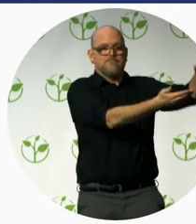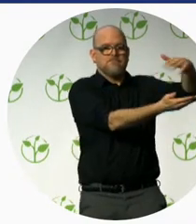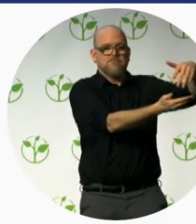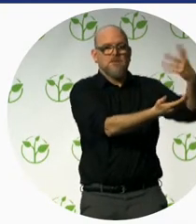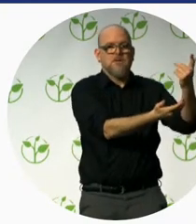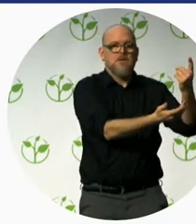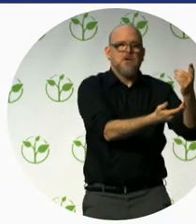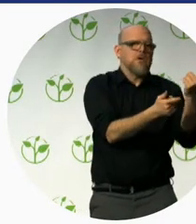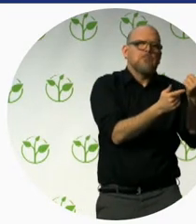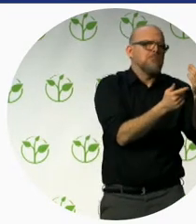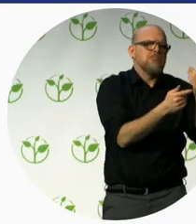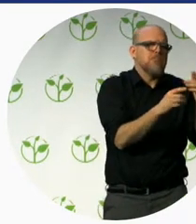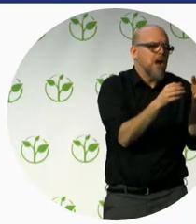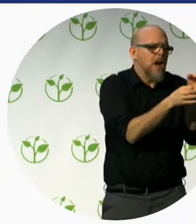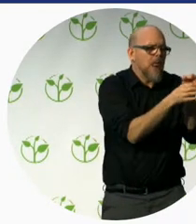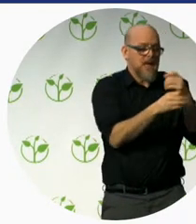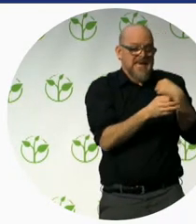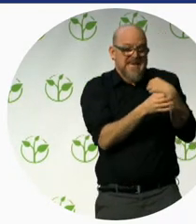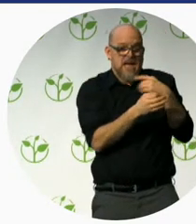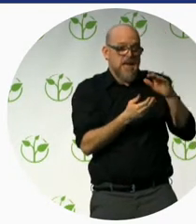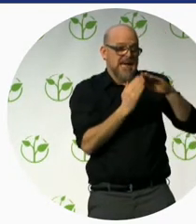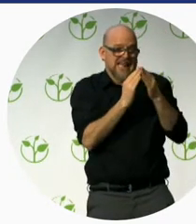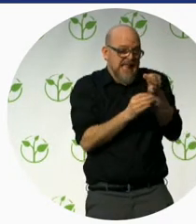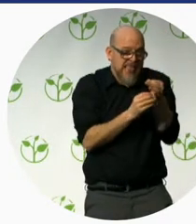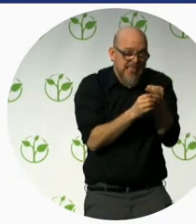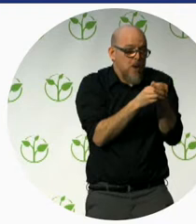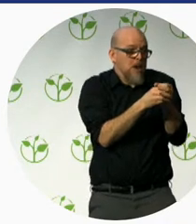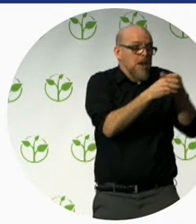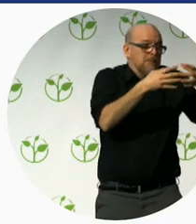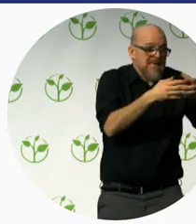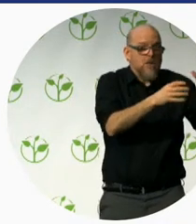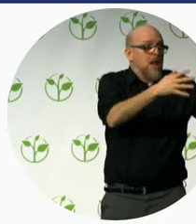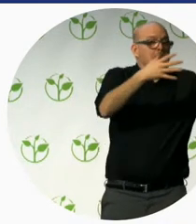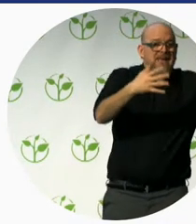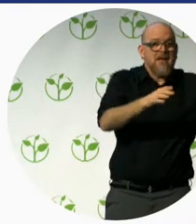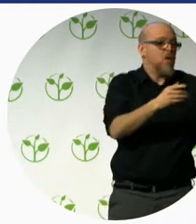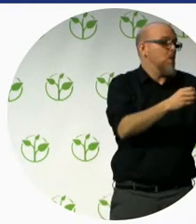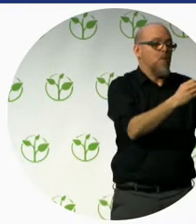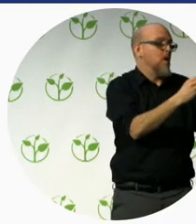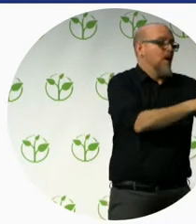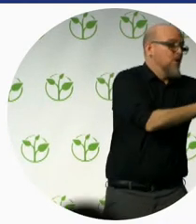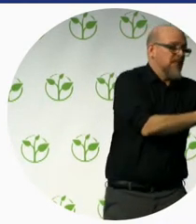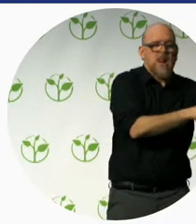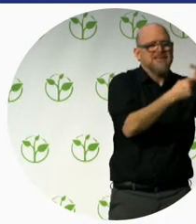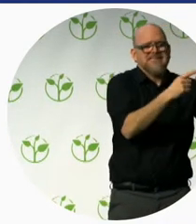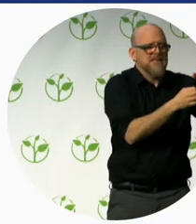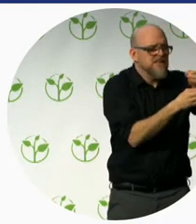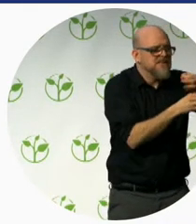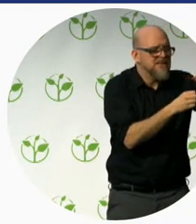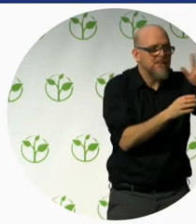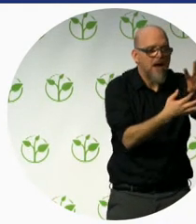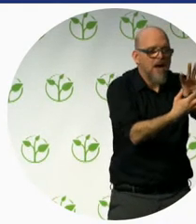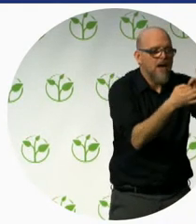Travel and tourism stakeholders like travel agency, restaurants, hotels, transport, developers,